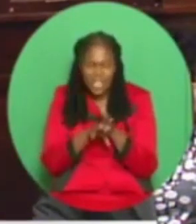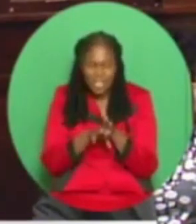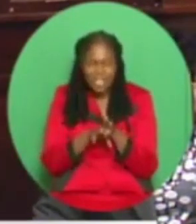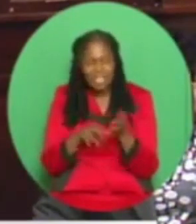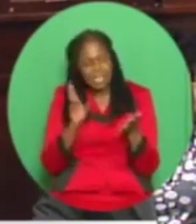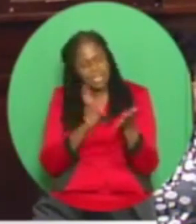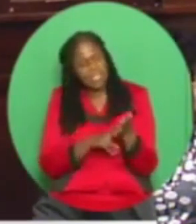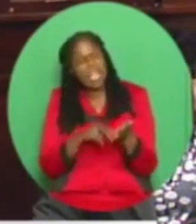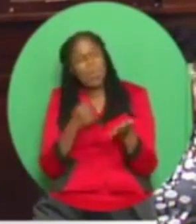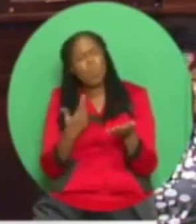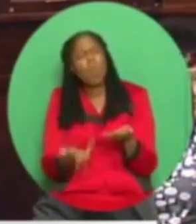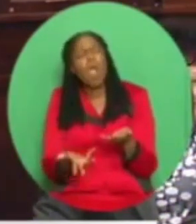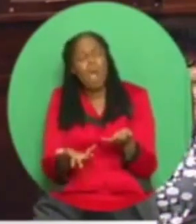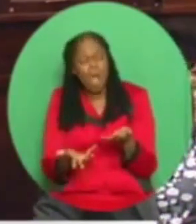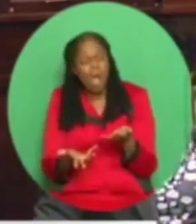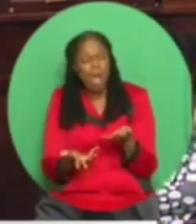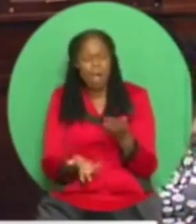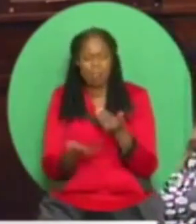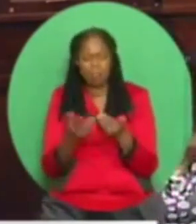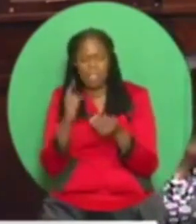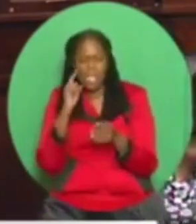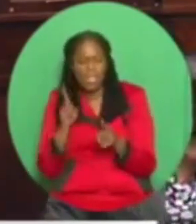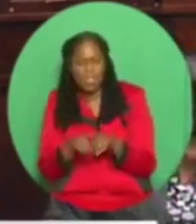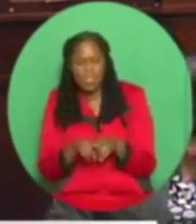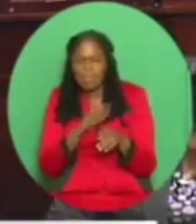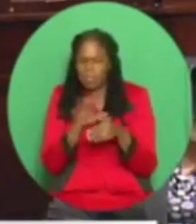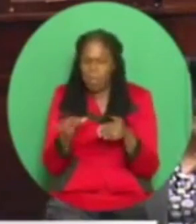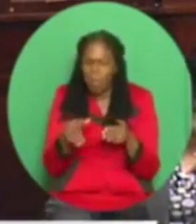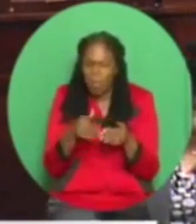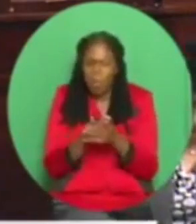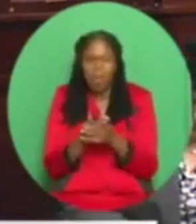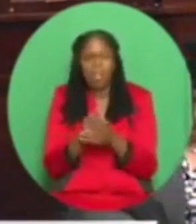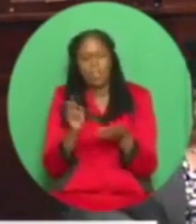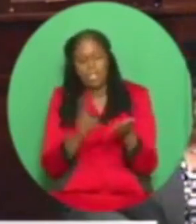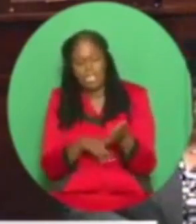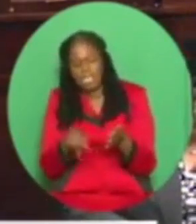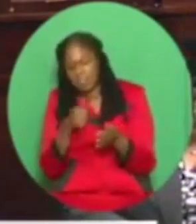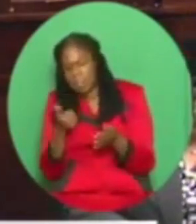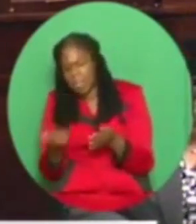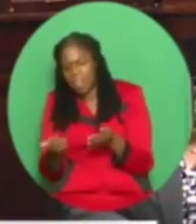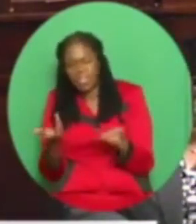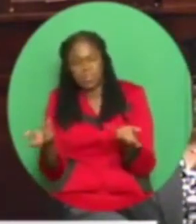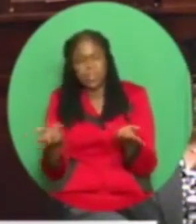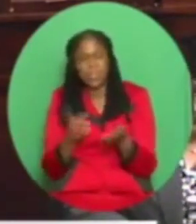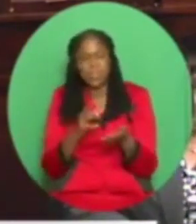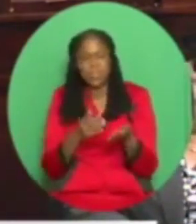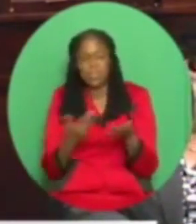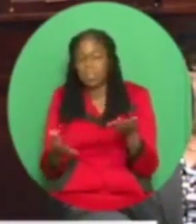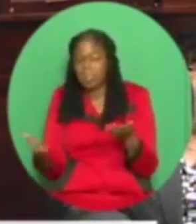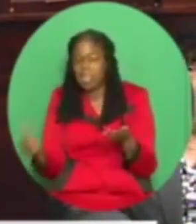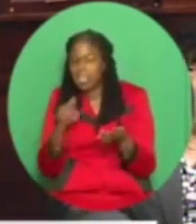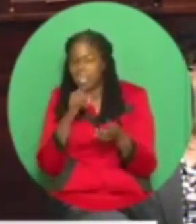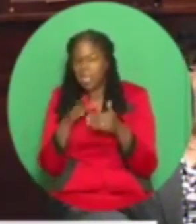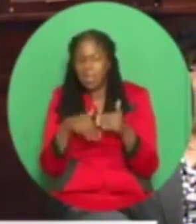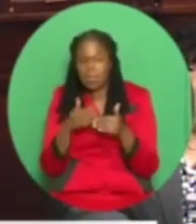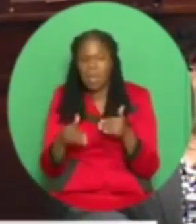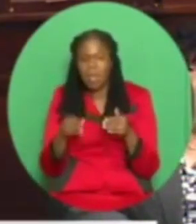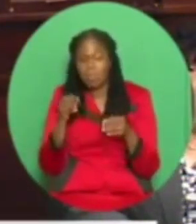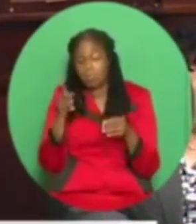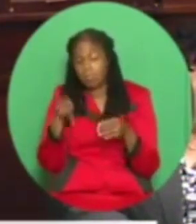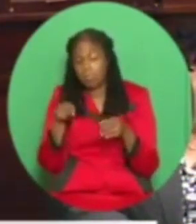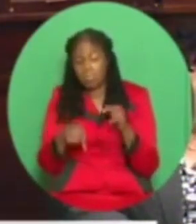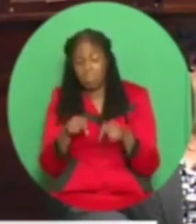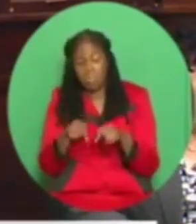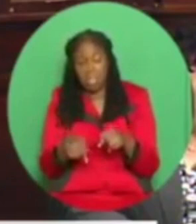agreement or something like that or they were signing some other document that had nothing to do with refinery. Speaking of new bag, it was a Sousou plan.